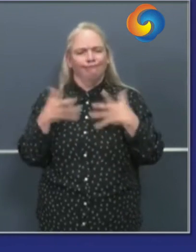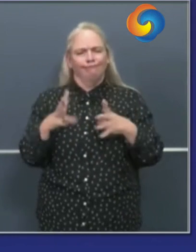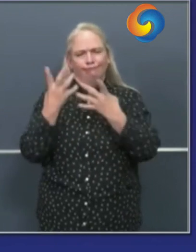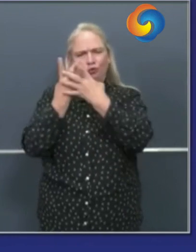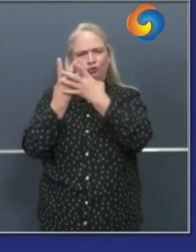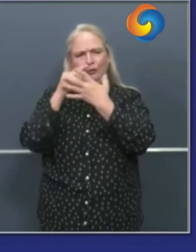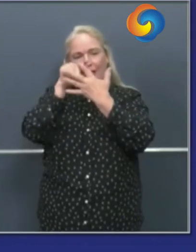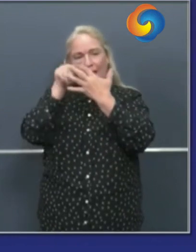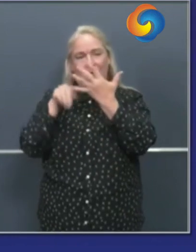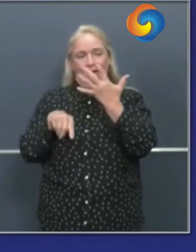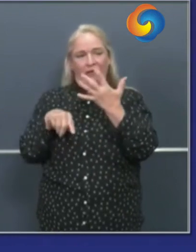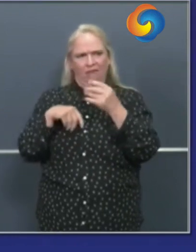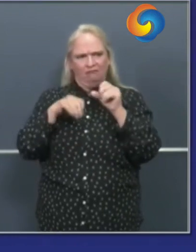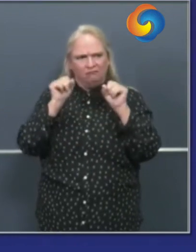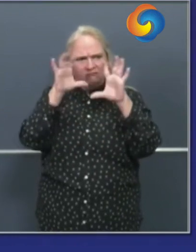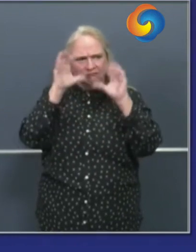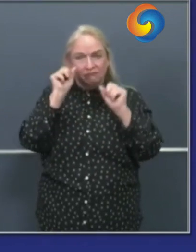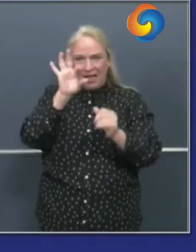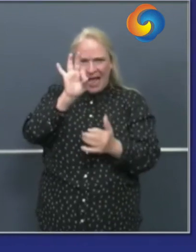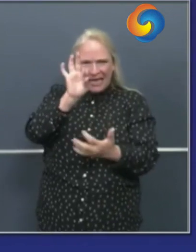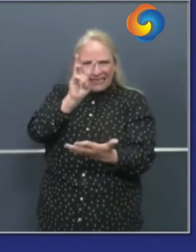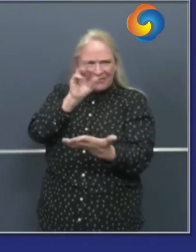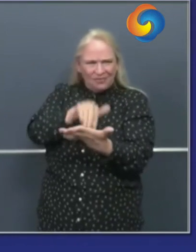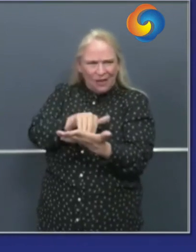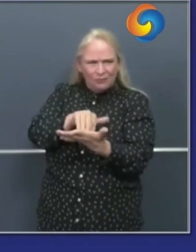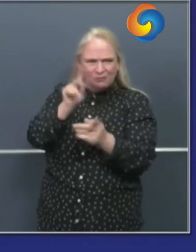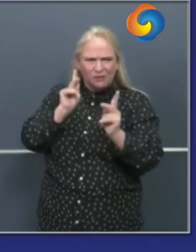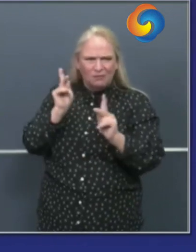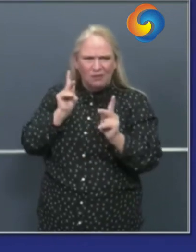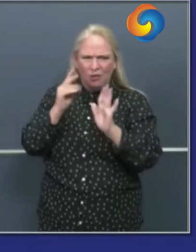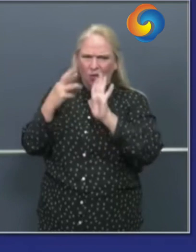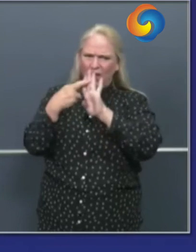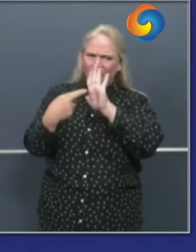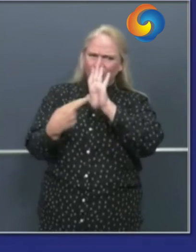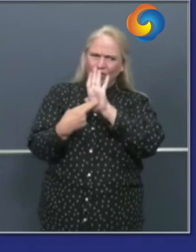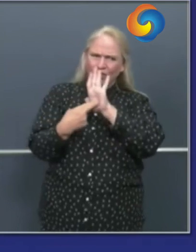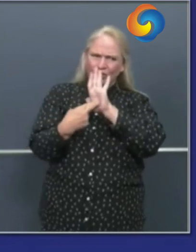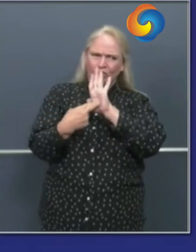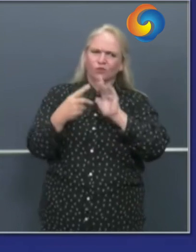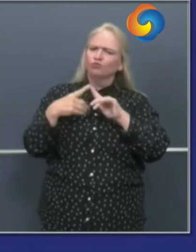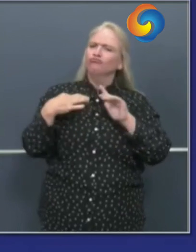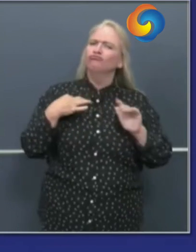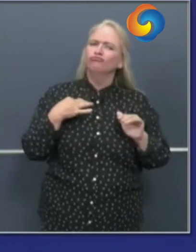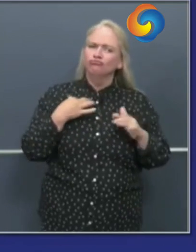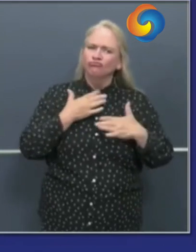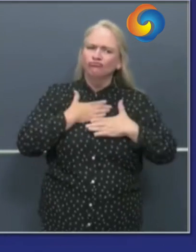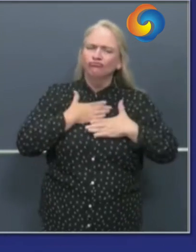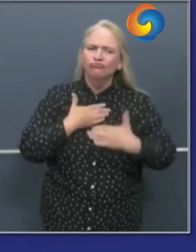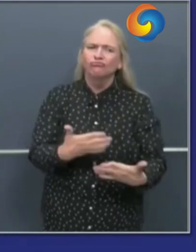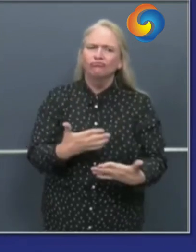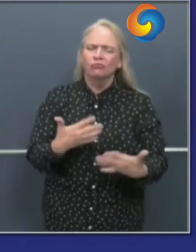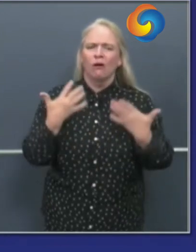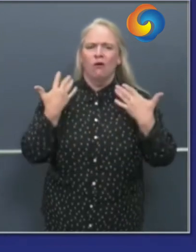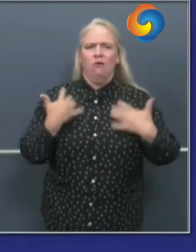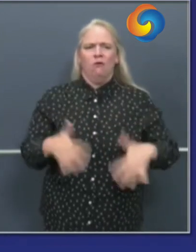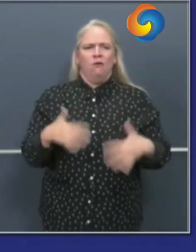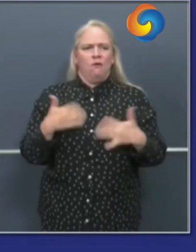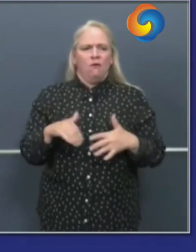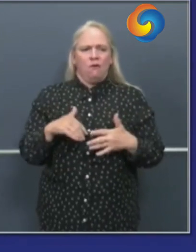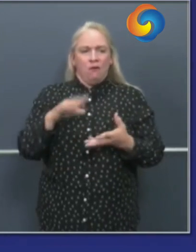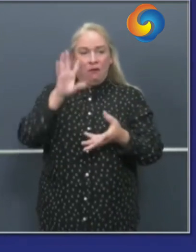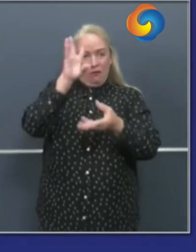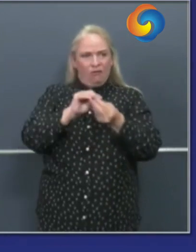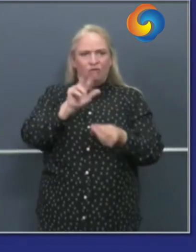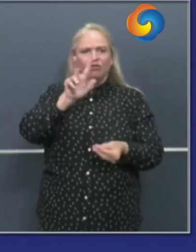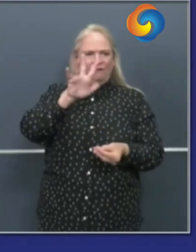went to that site filled out initial application but about 35 000 of those applications have valid